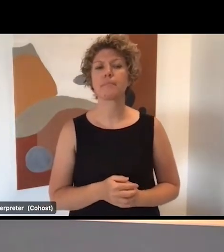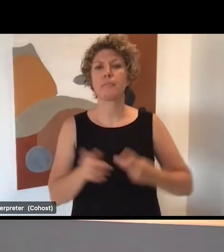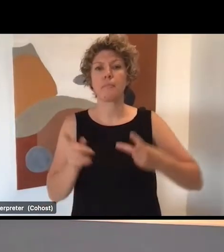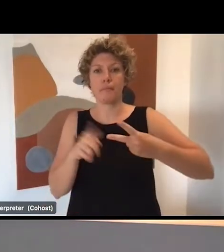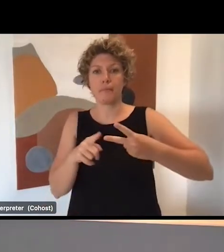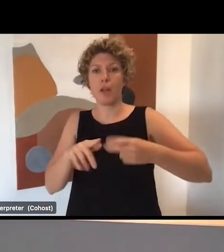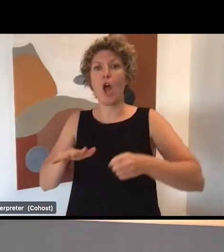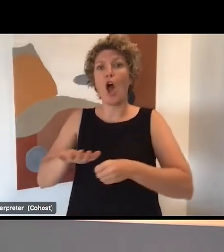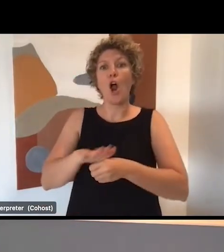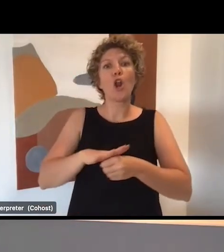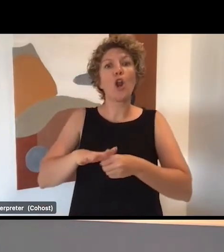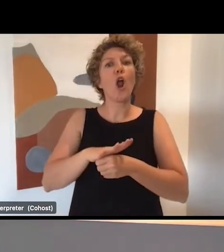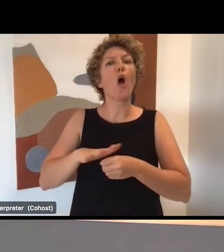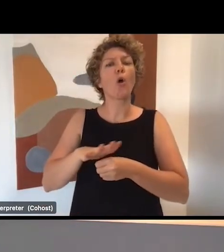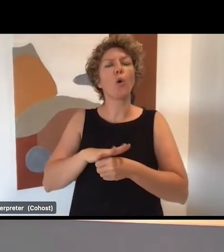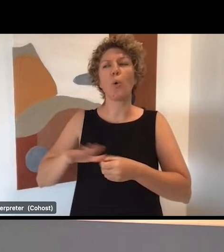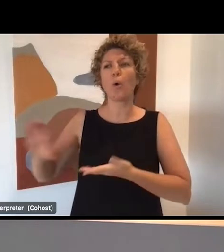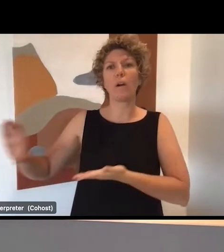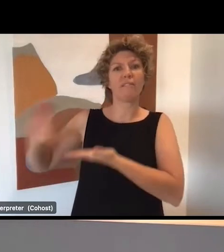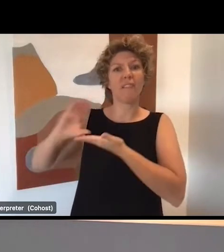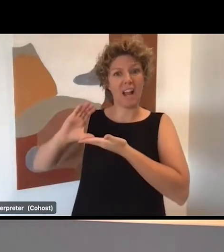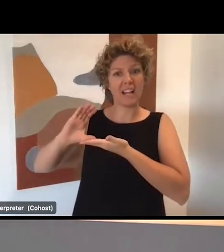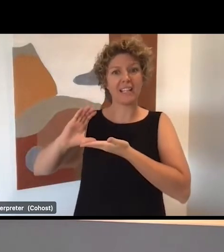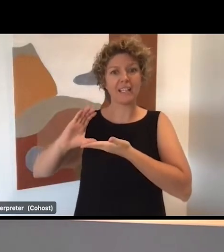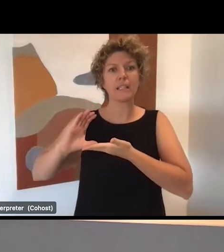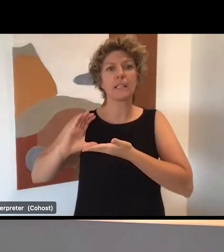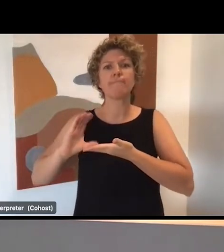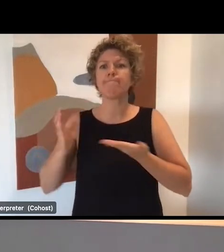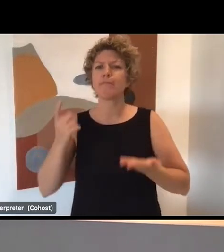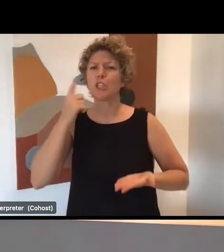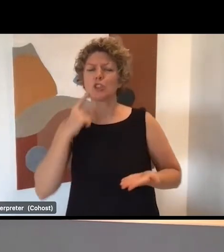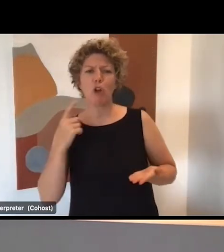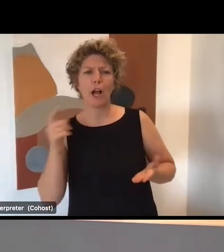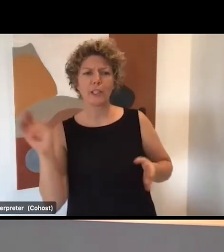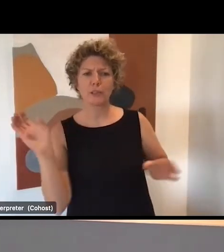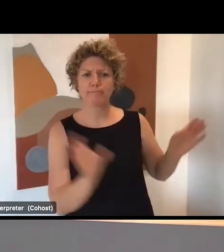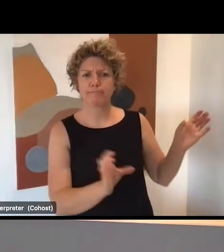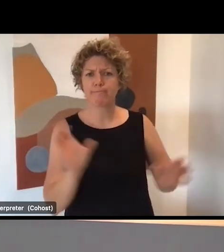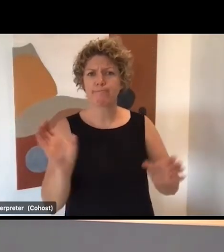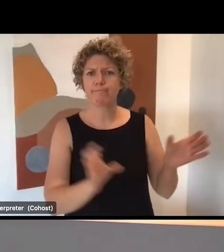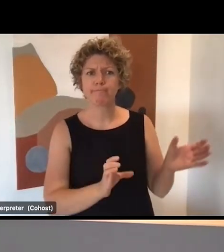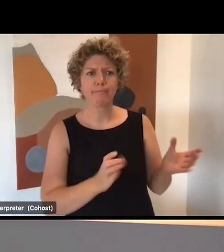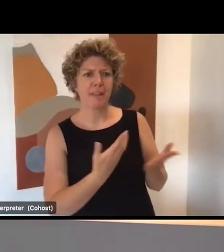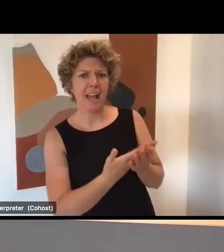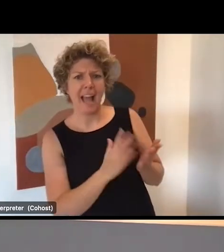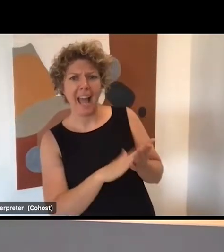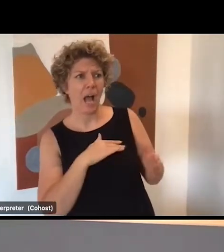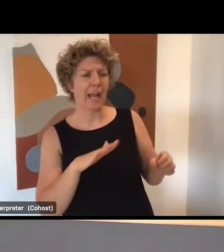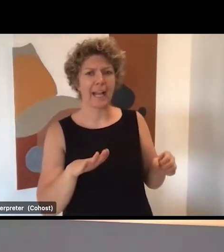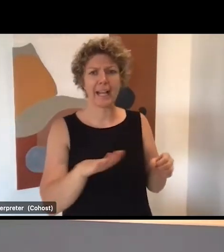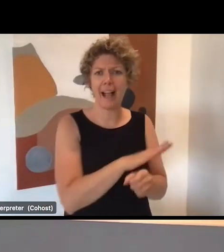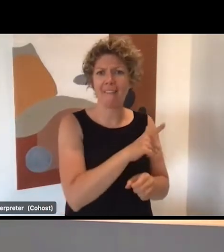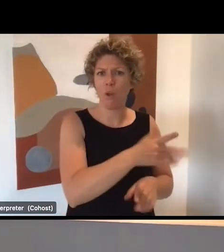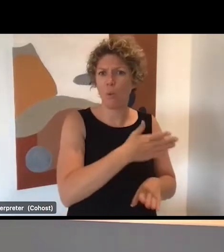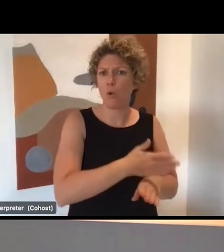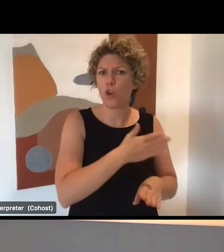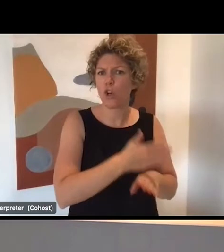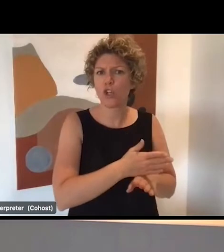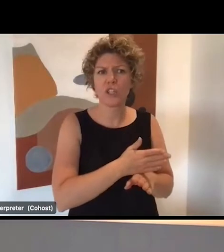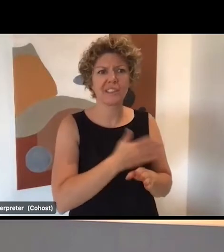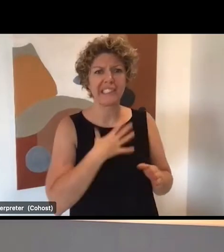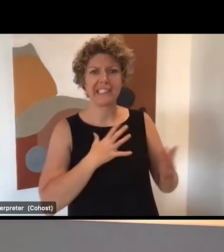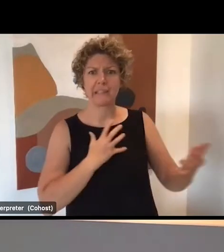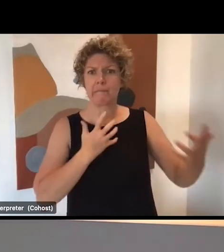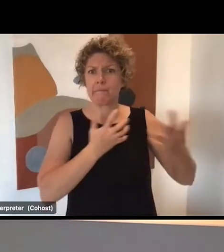fund can support employment pathways for multiple vacancies and can be co-designed to meet the needs of industry